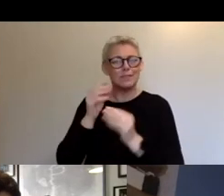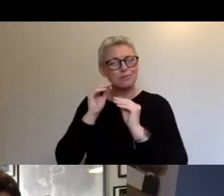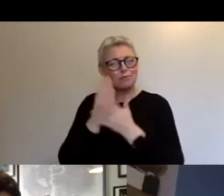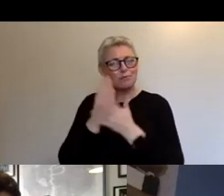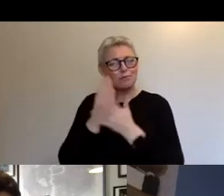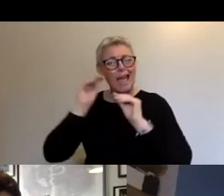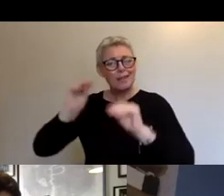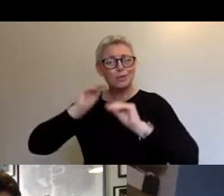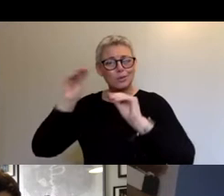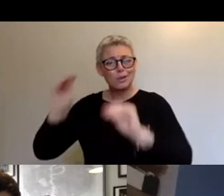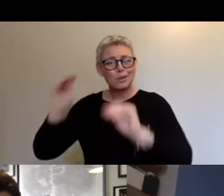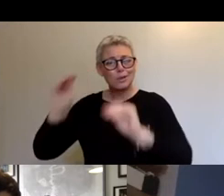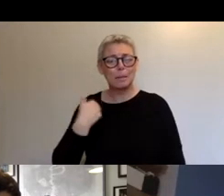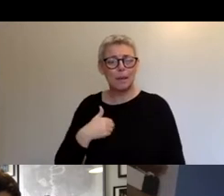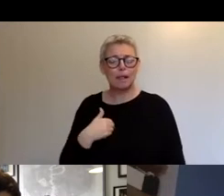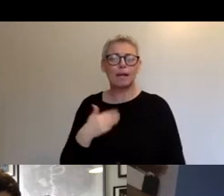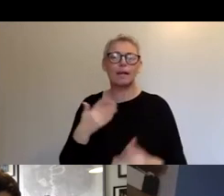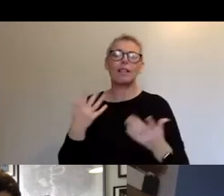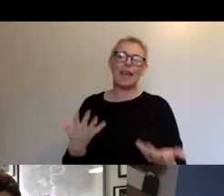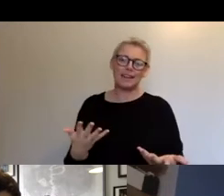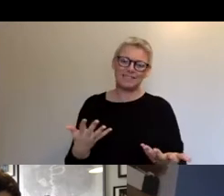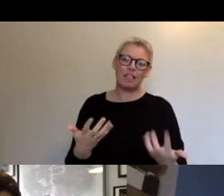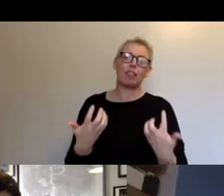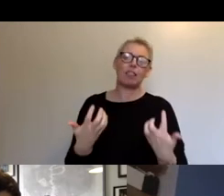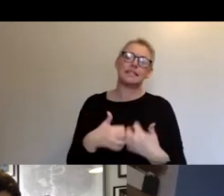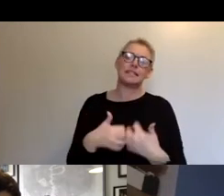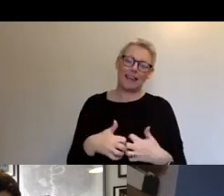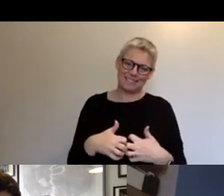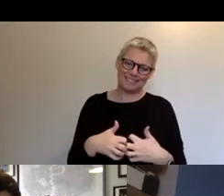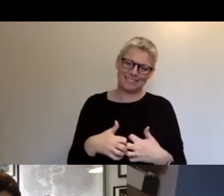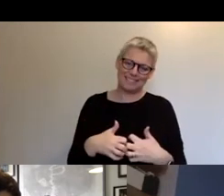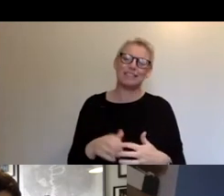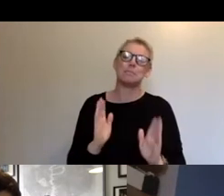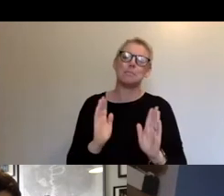and the tech, of course, you need to make sure that you have the right tech.